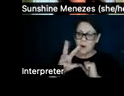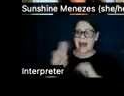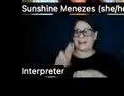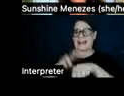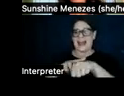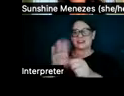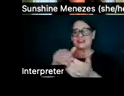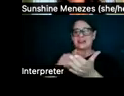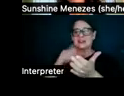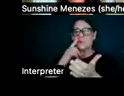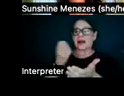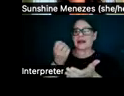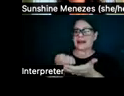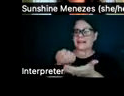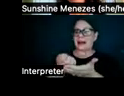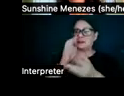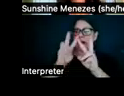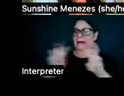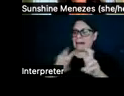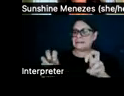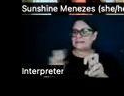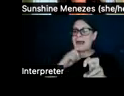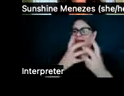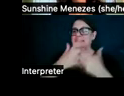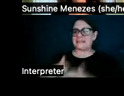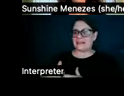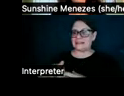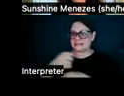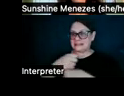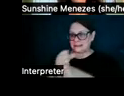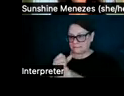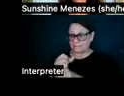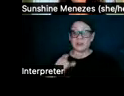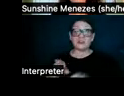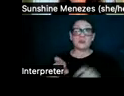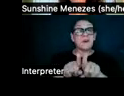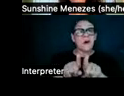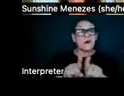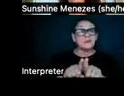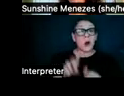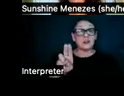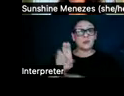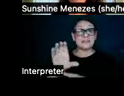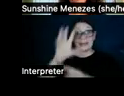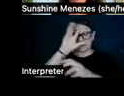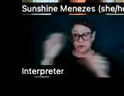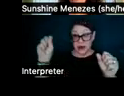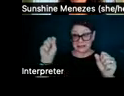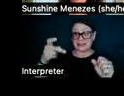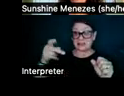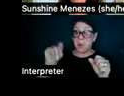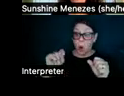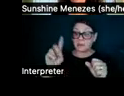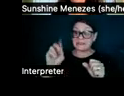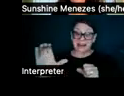for Ecological Analysis and Synthesis. She was also a UC President's Postdoctoral